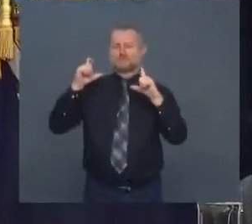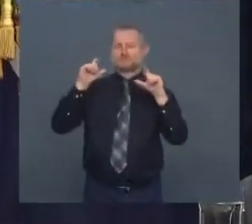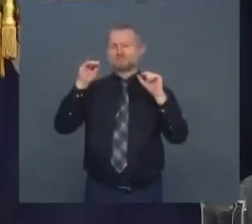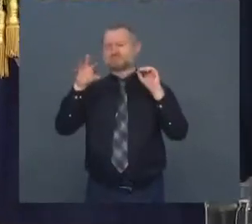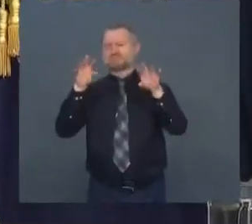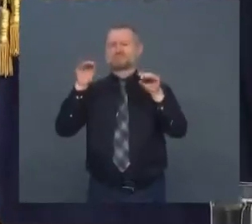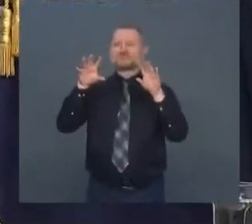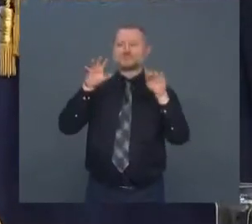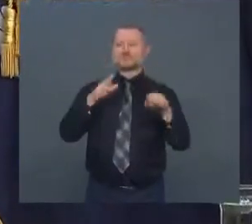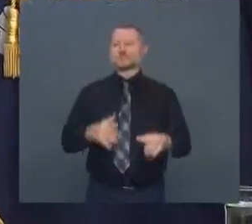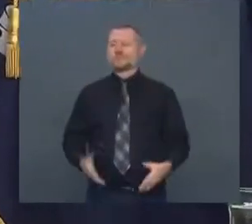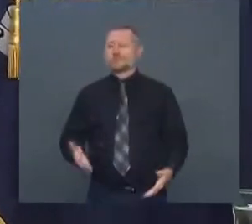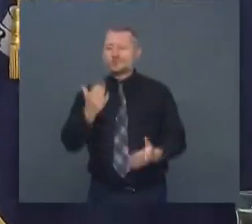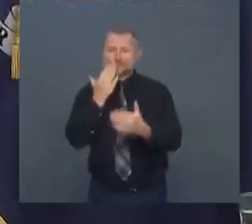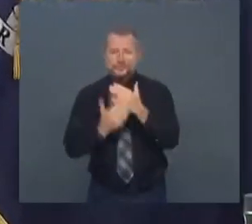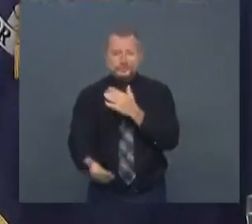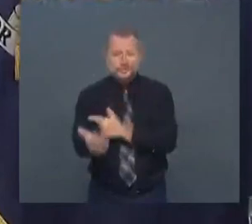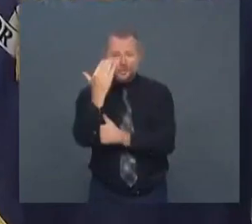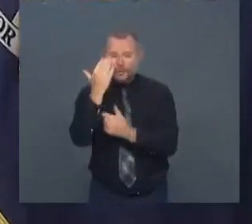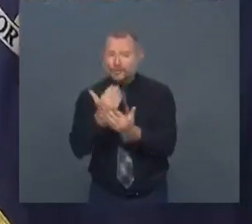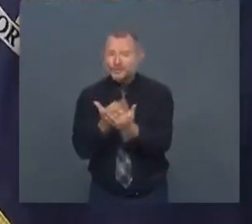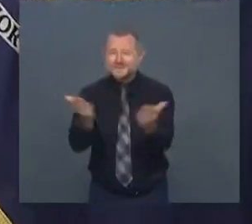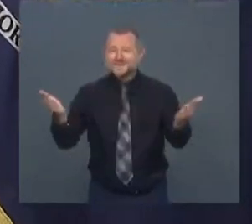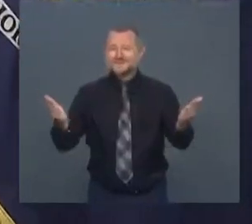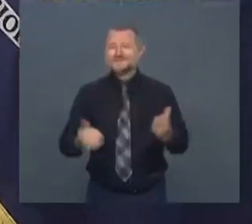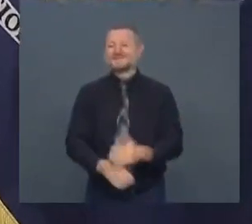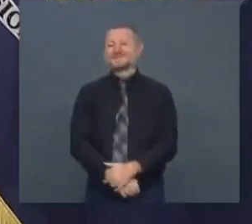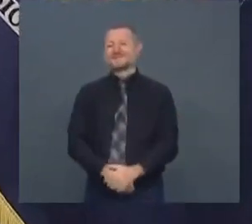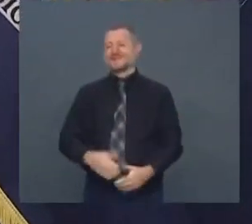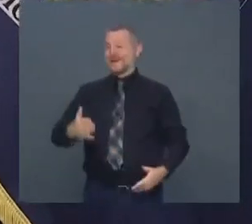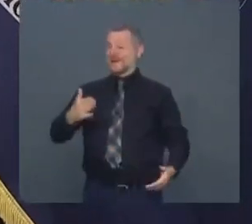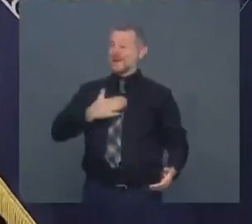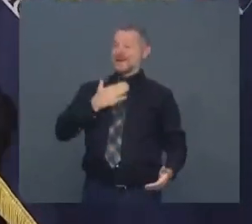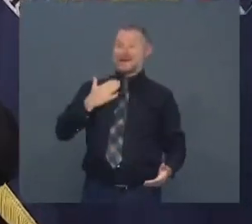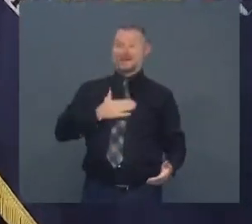Good morning. Happy post-Labor Day.